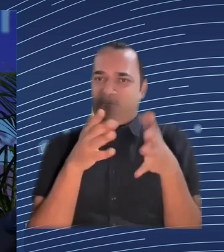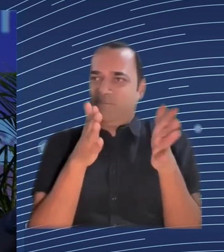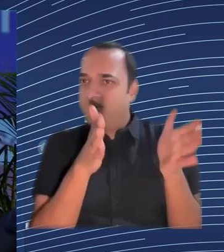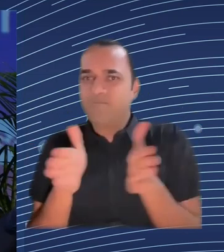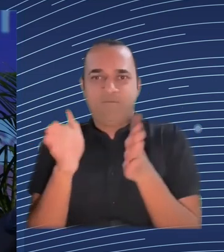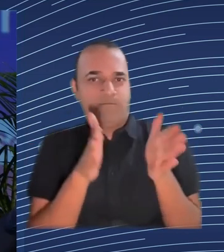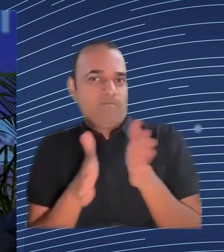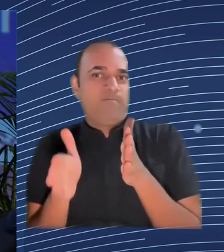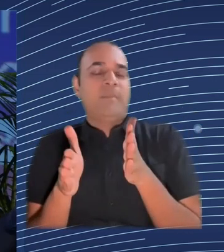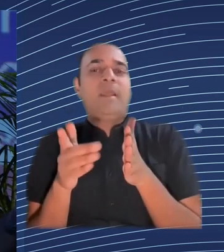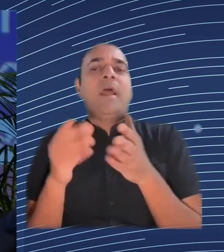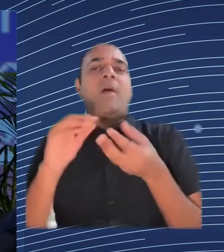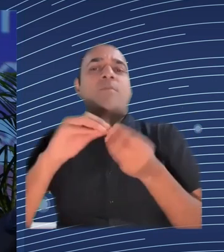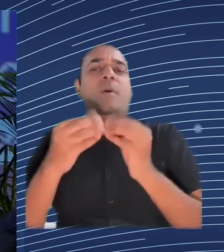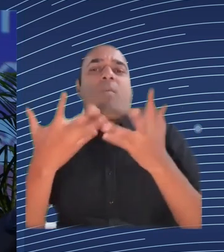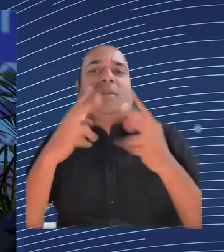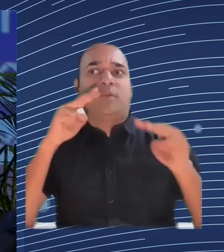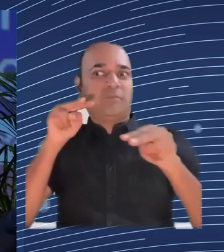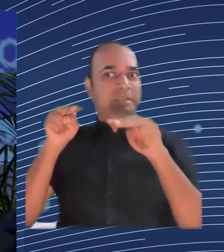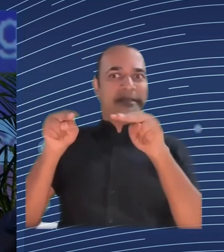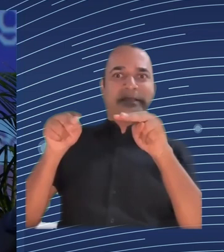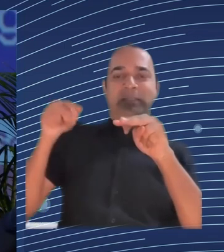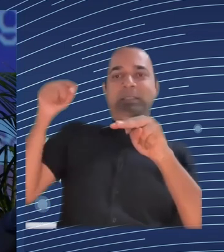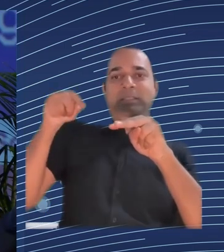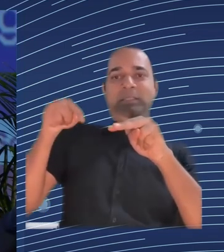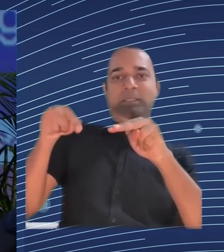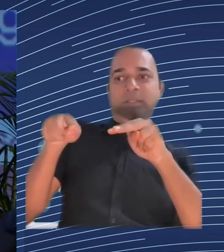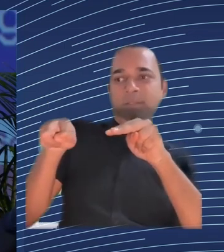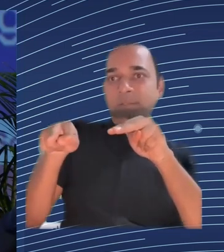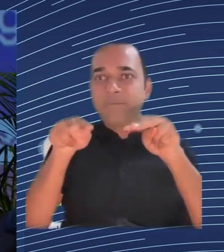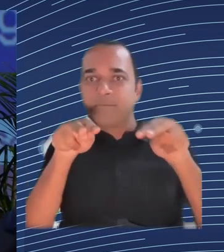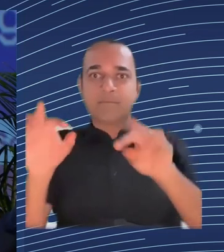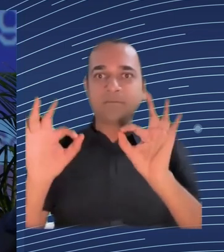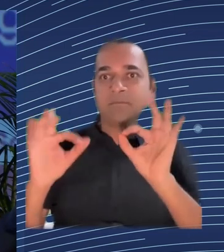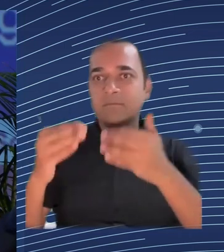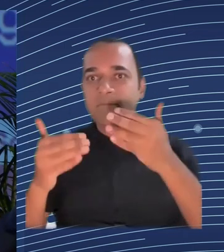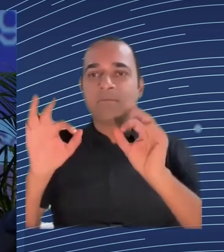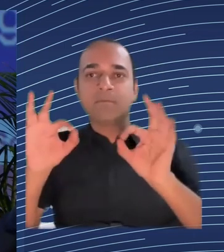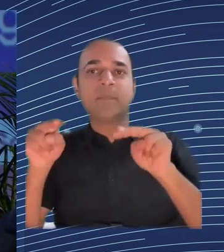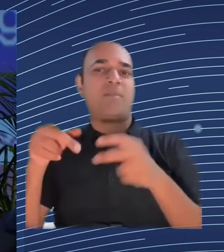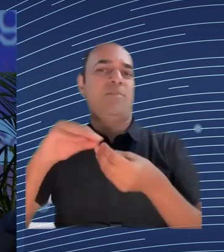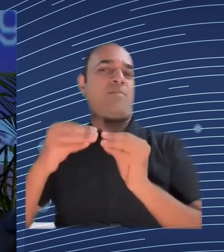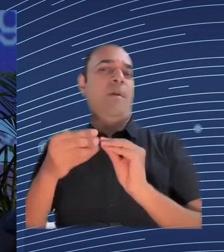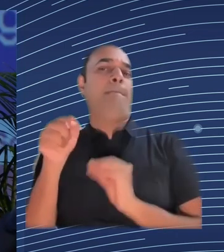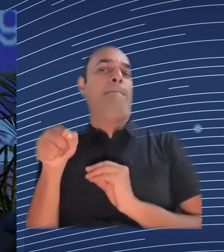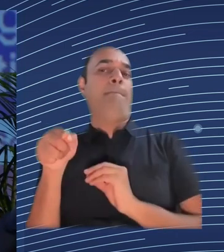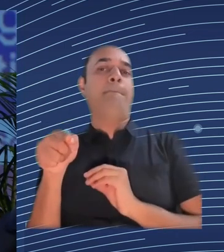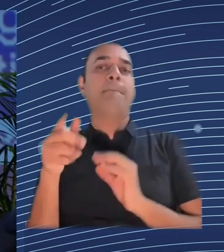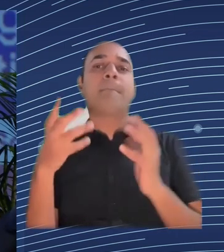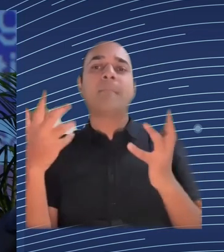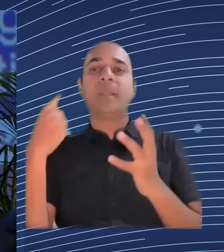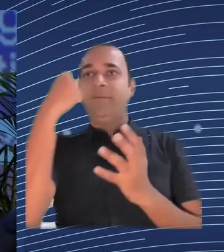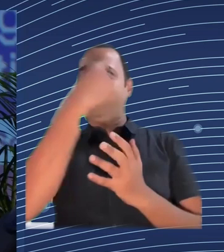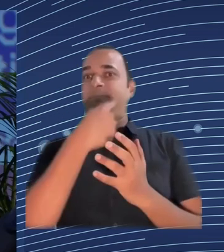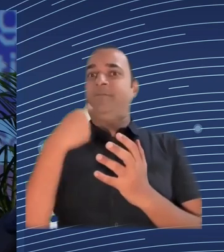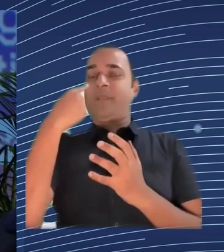with the use of facial recognition misuse of facial recognition technology location checking and then finally I'd say just